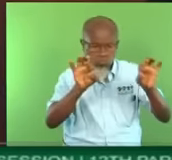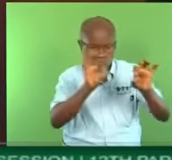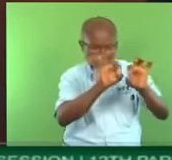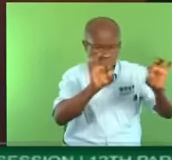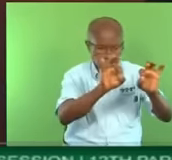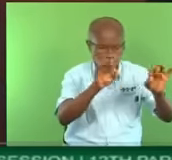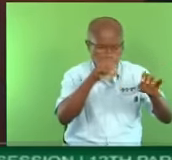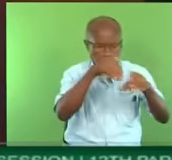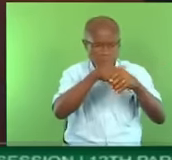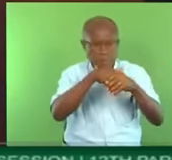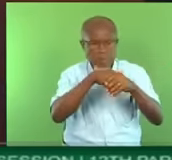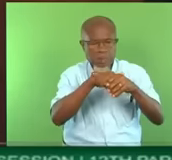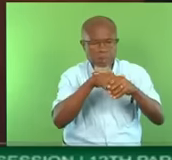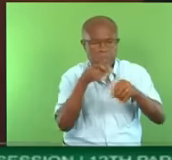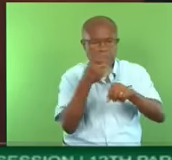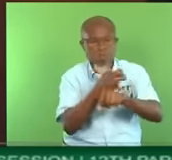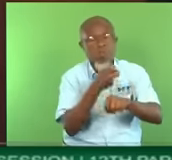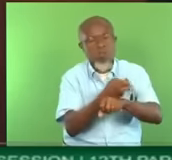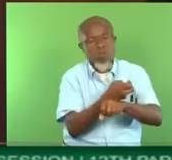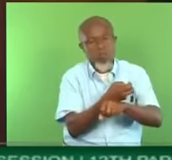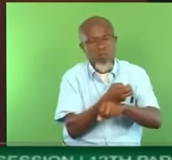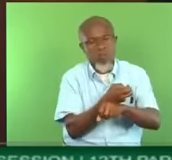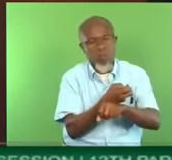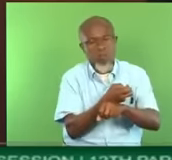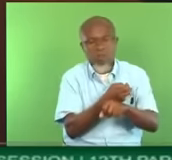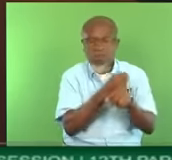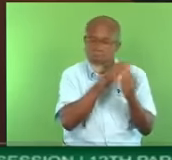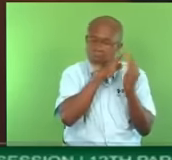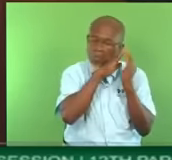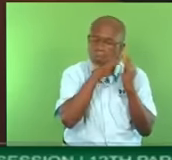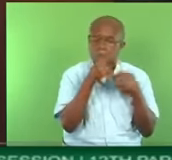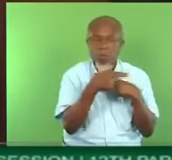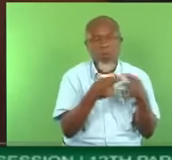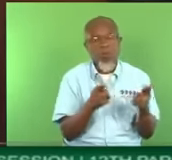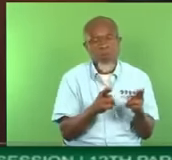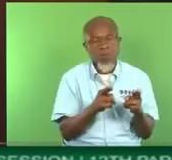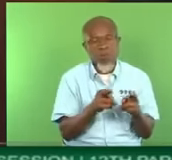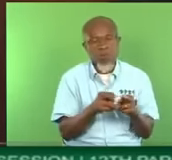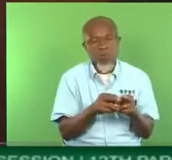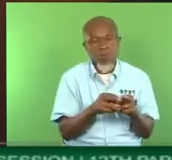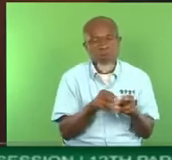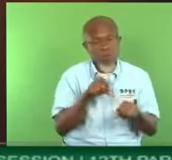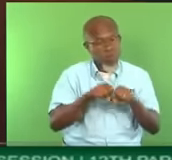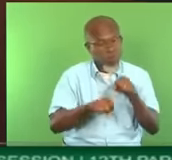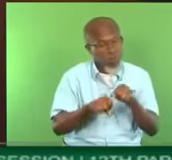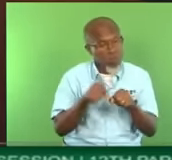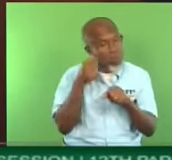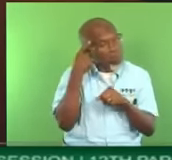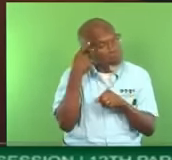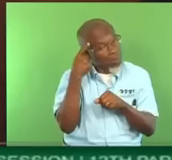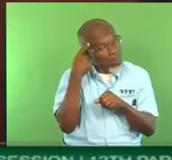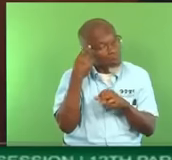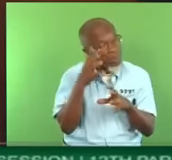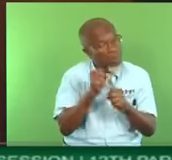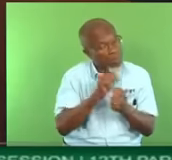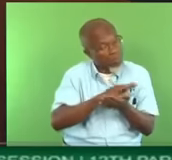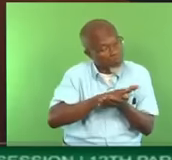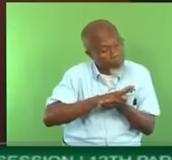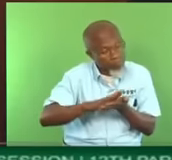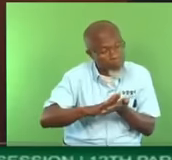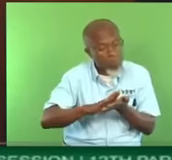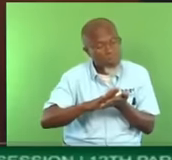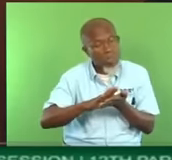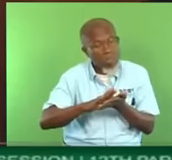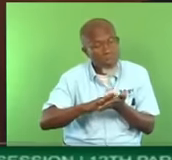in concrete. No. In the bedrooms of these people. So imagine you got a nice HDC house. You move in there with your spouse or so.